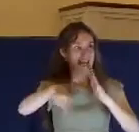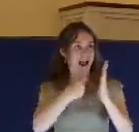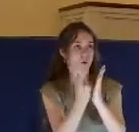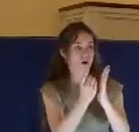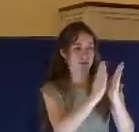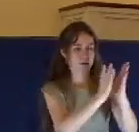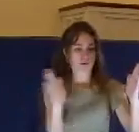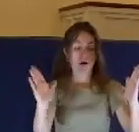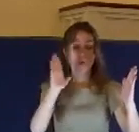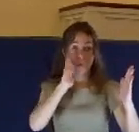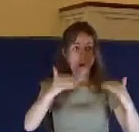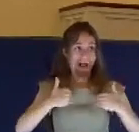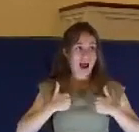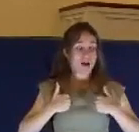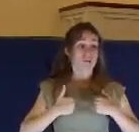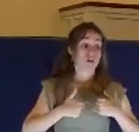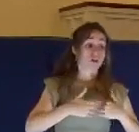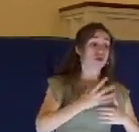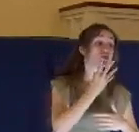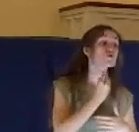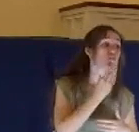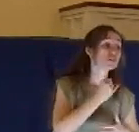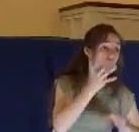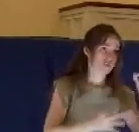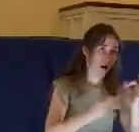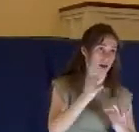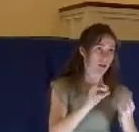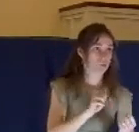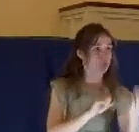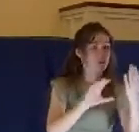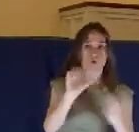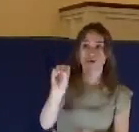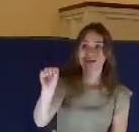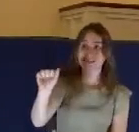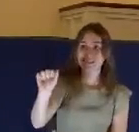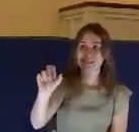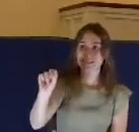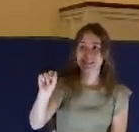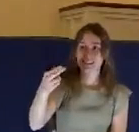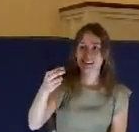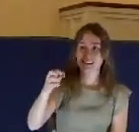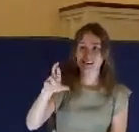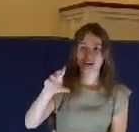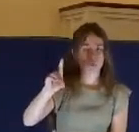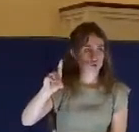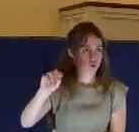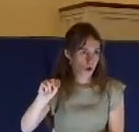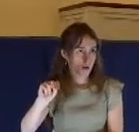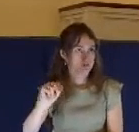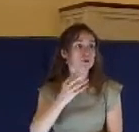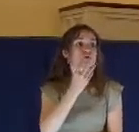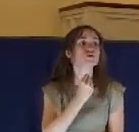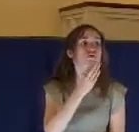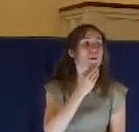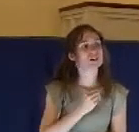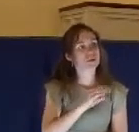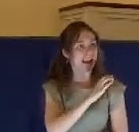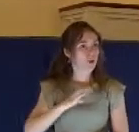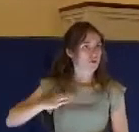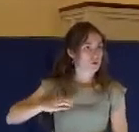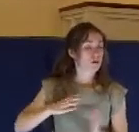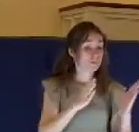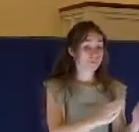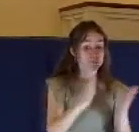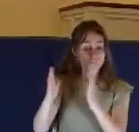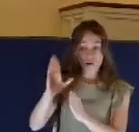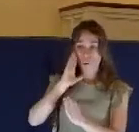the Jewish trial before the Sanhedrin, and that will kind of be in three phases. And then there will be the Roman trial, because